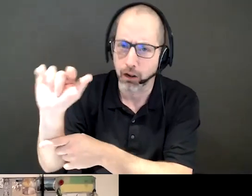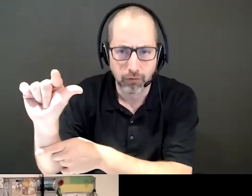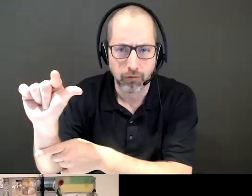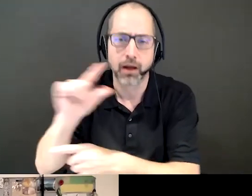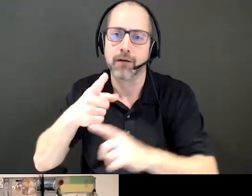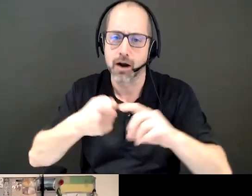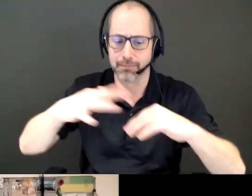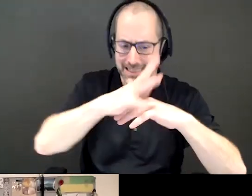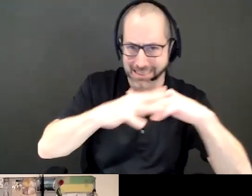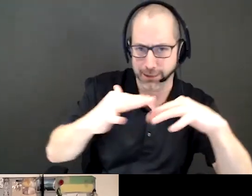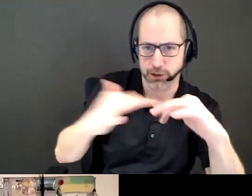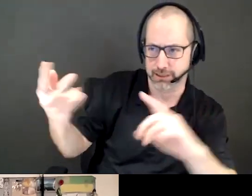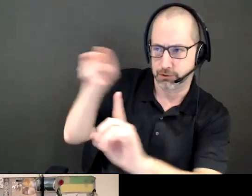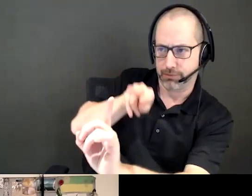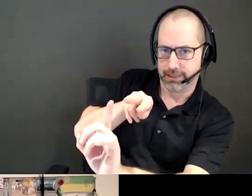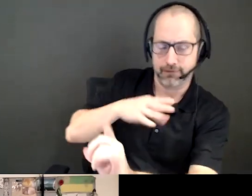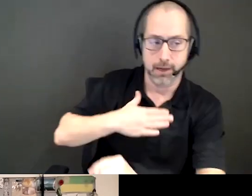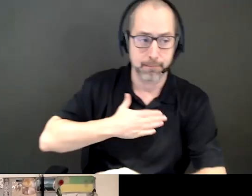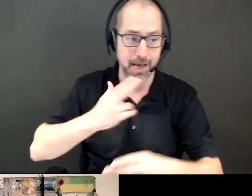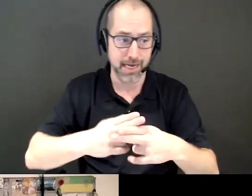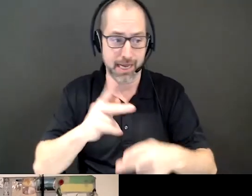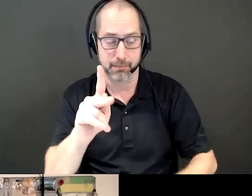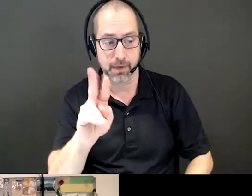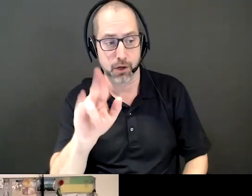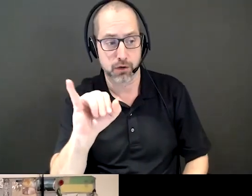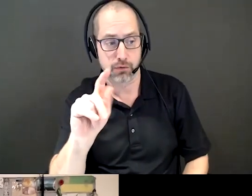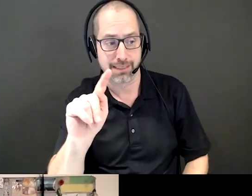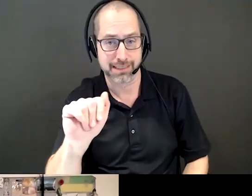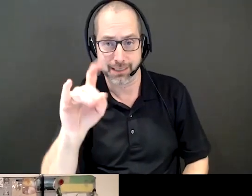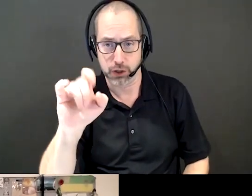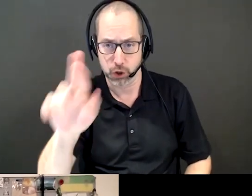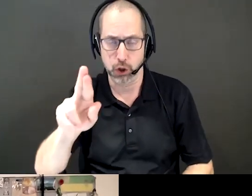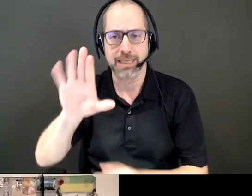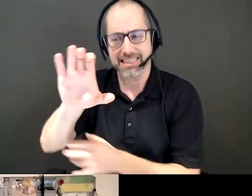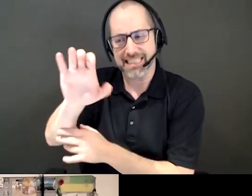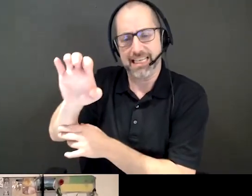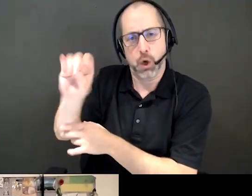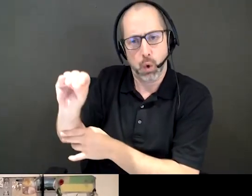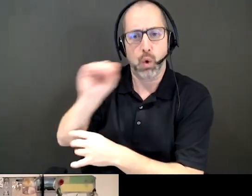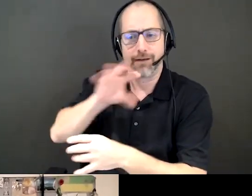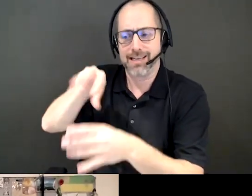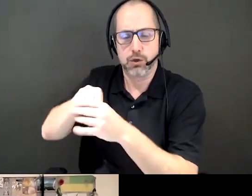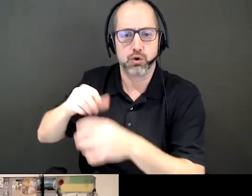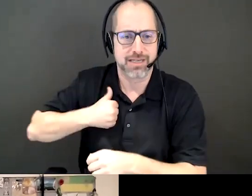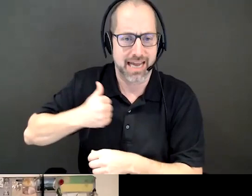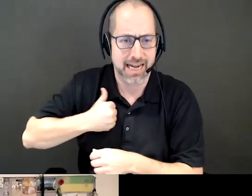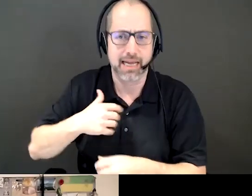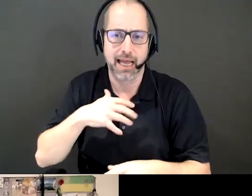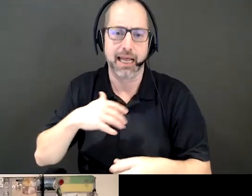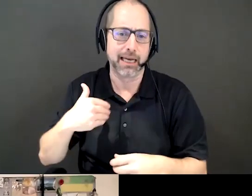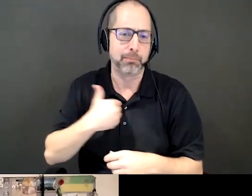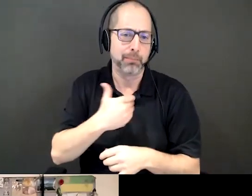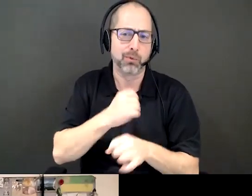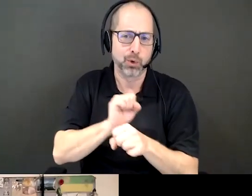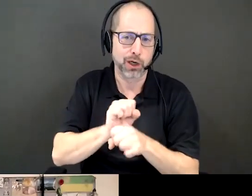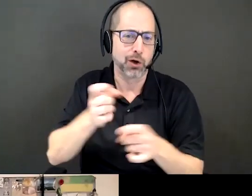My name is Krista Carr. I am the CEO of Inclusion Canada and a member of the Disability and Work in Canada Steering Committee. Really pleased